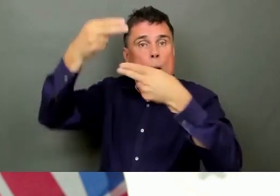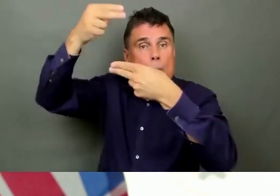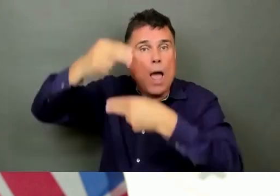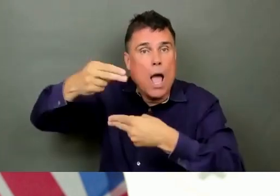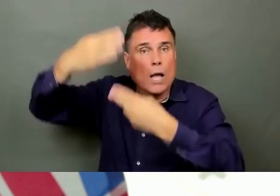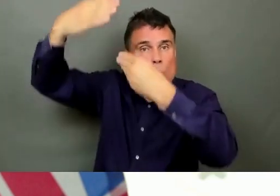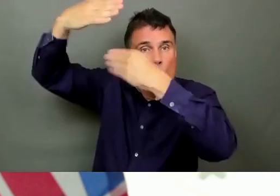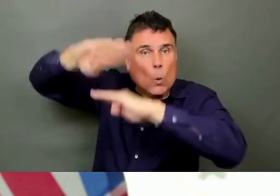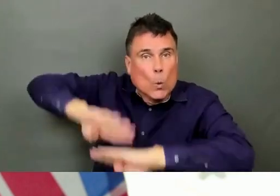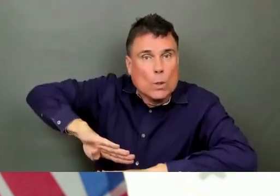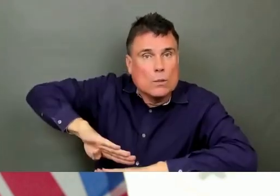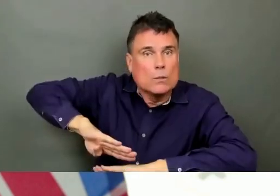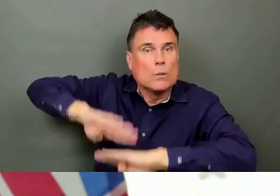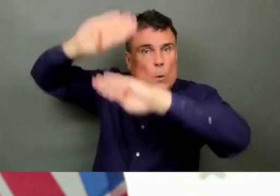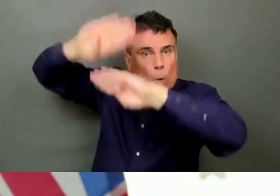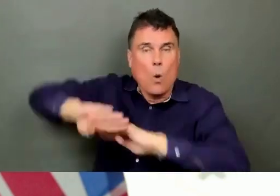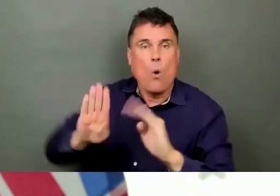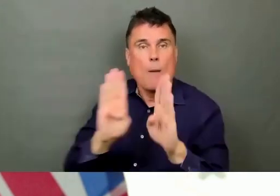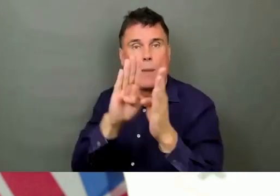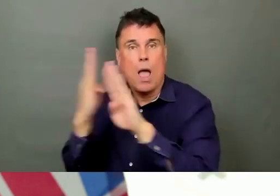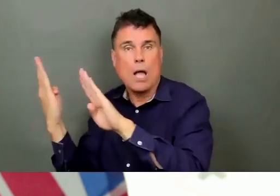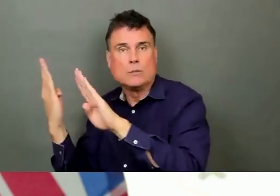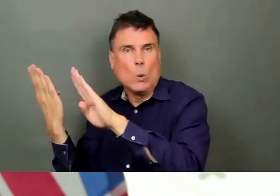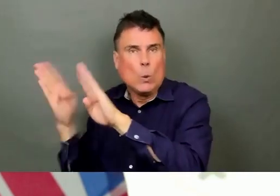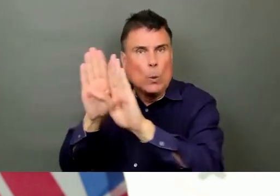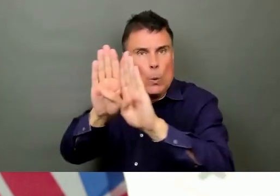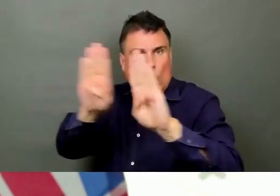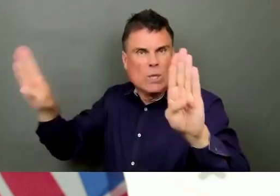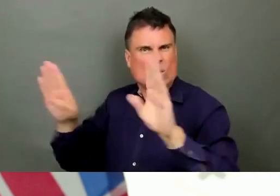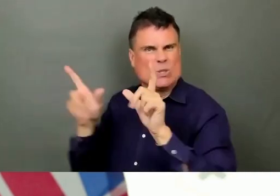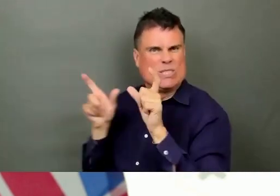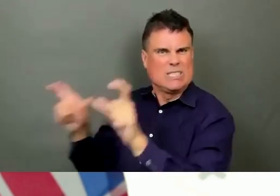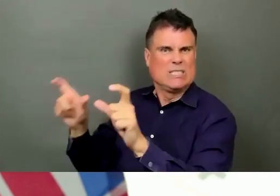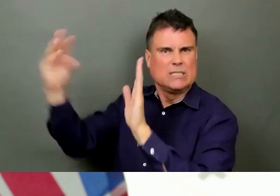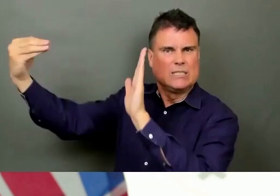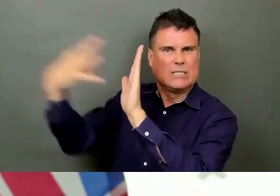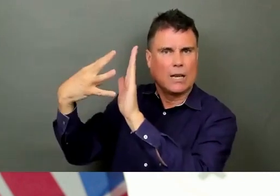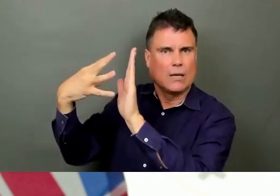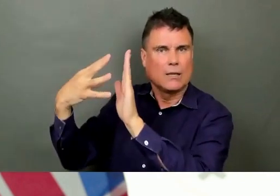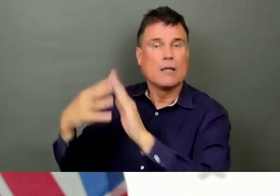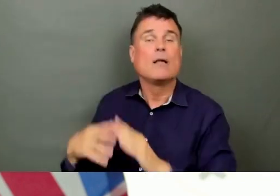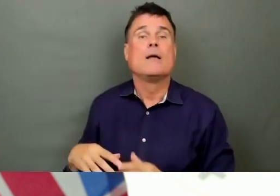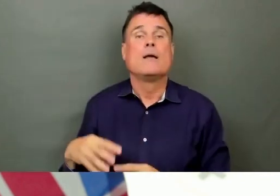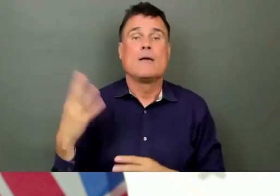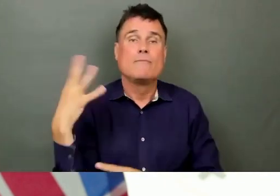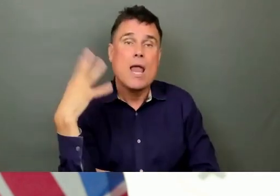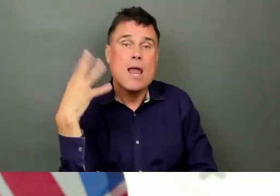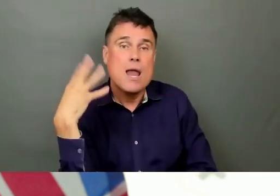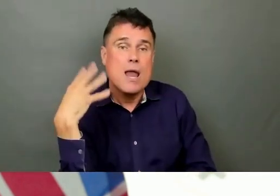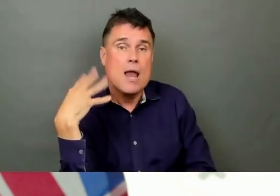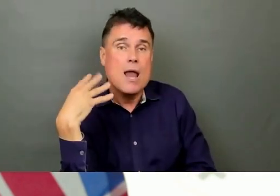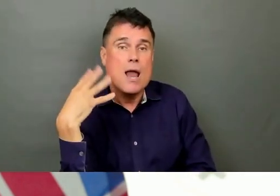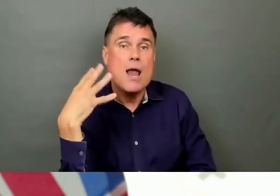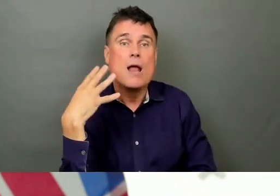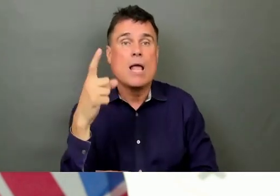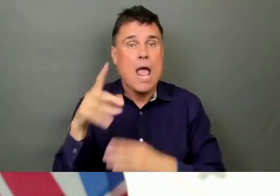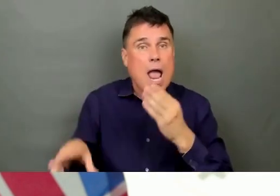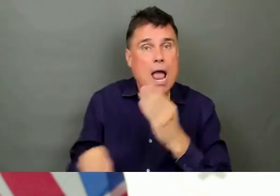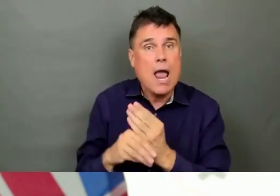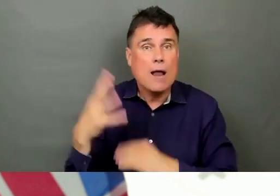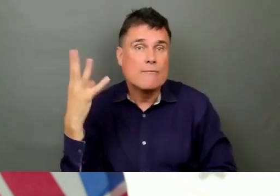Have a fan handy if you're able to have a fan handy. And then think about how to keep